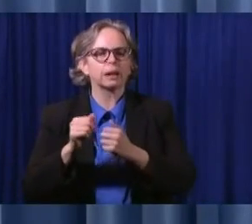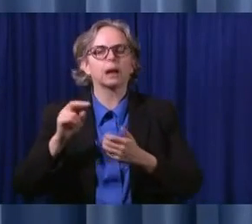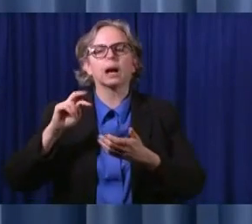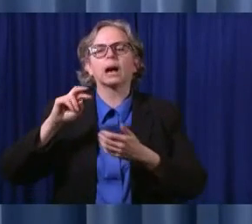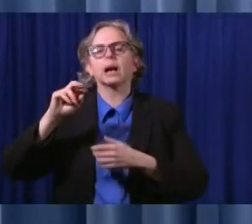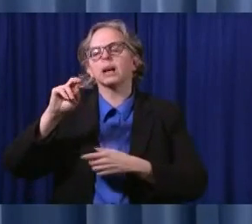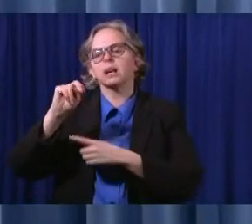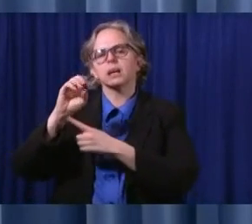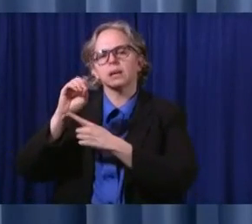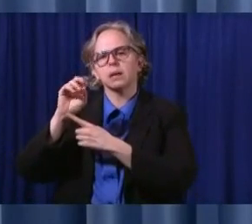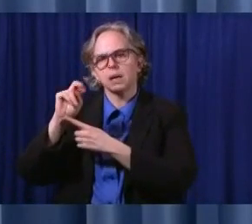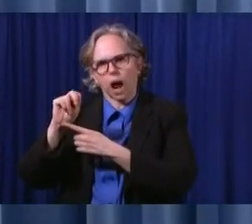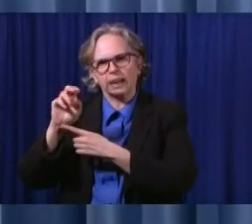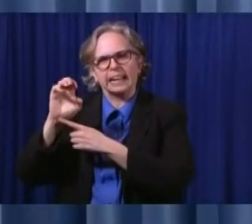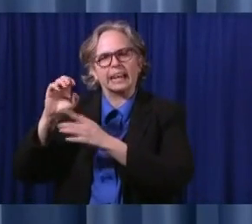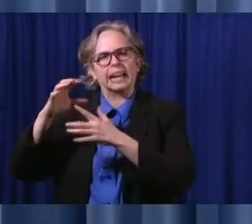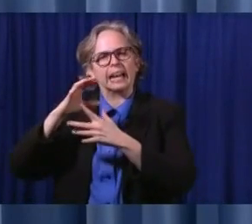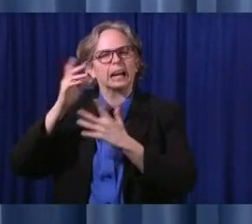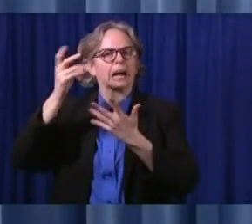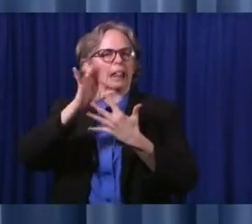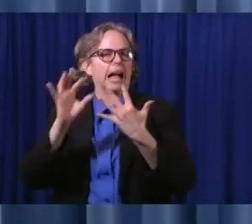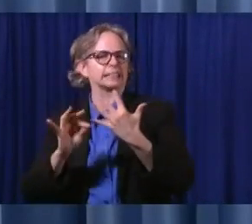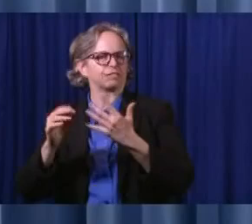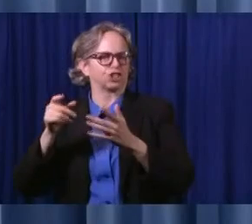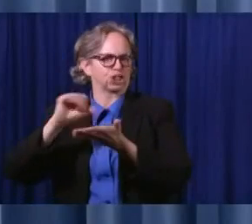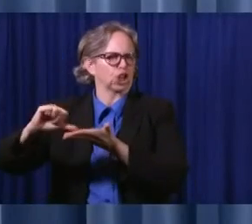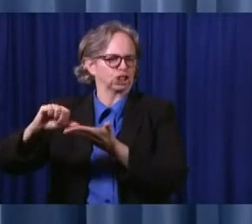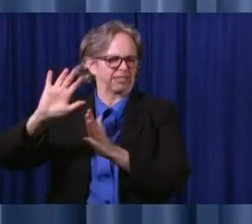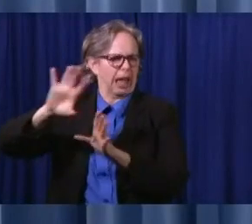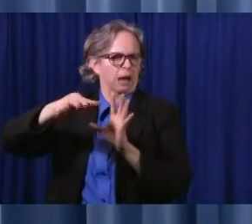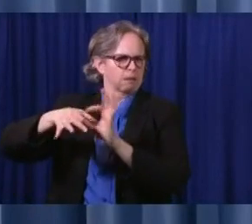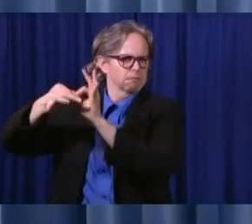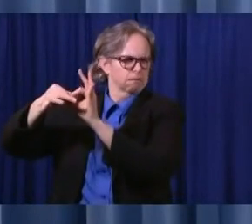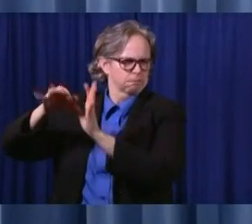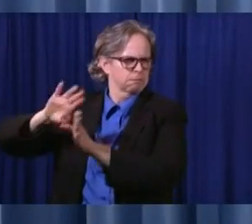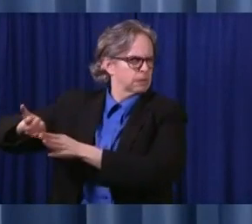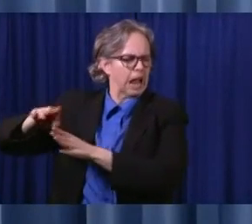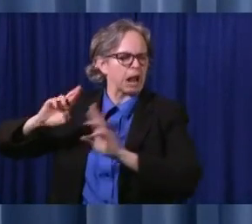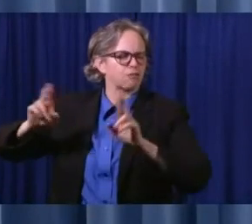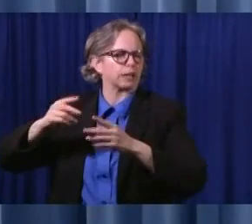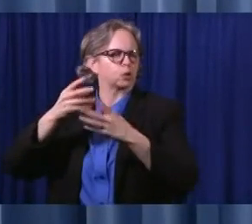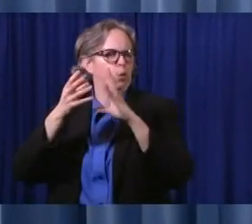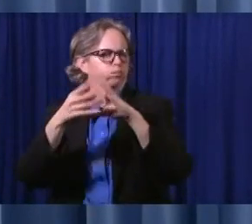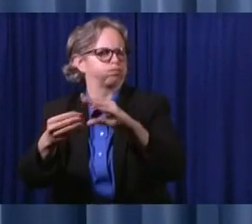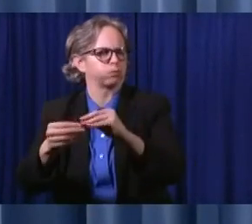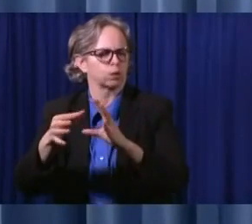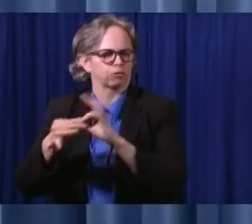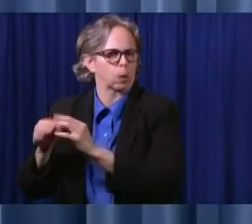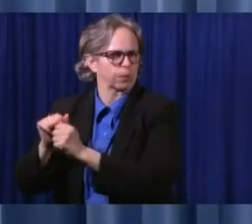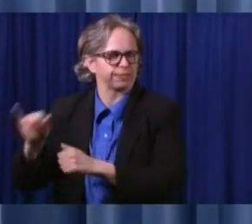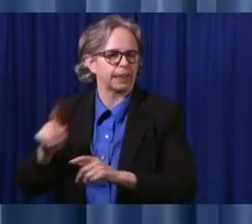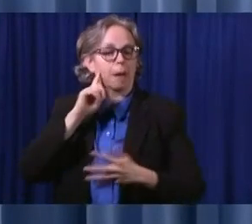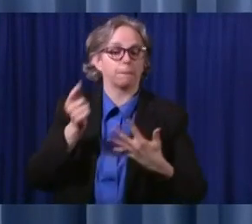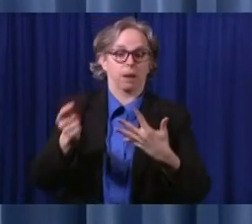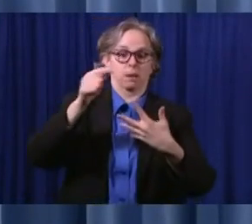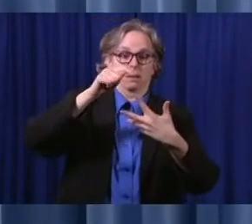Let me turn to an area that has been, I know, have caused a lot of pain